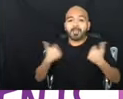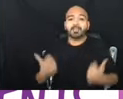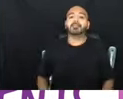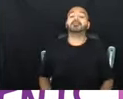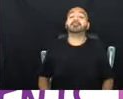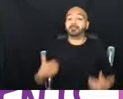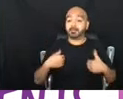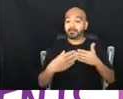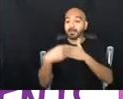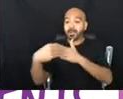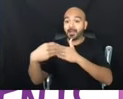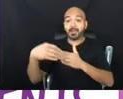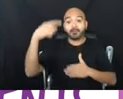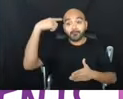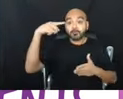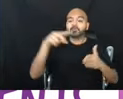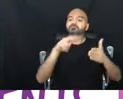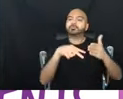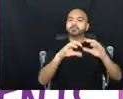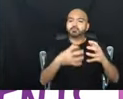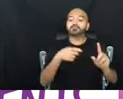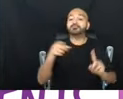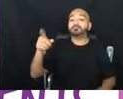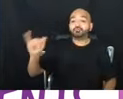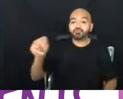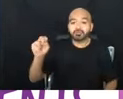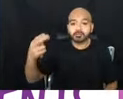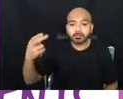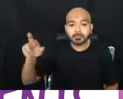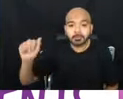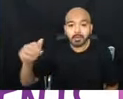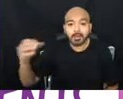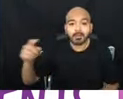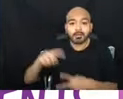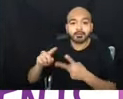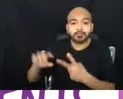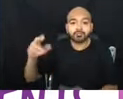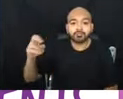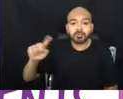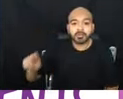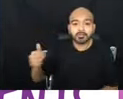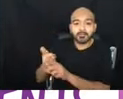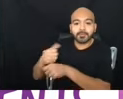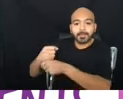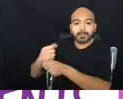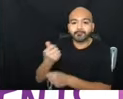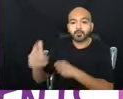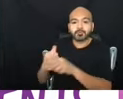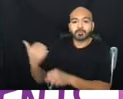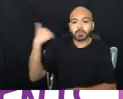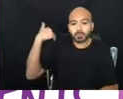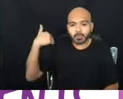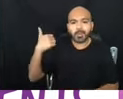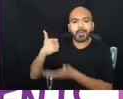guide to a reading group that Jane Harris and Chez Brump made a few years ago that helps people,